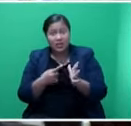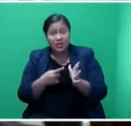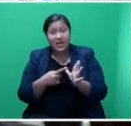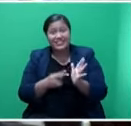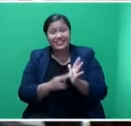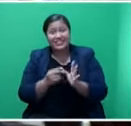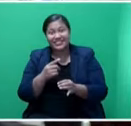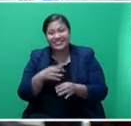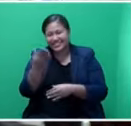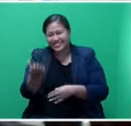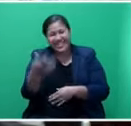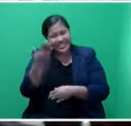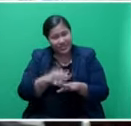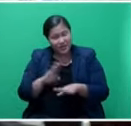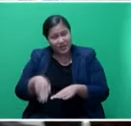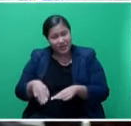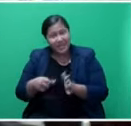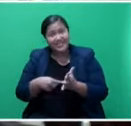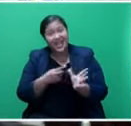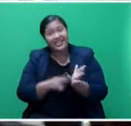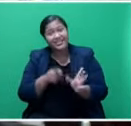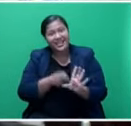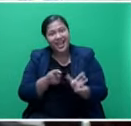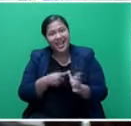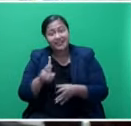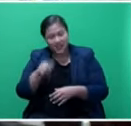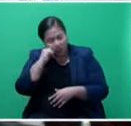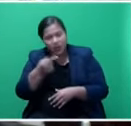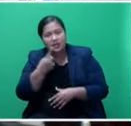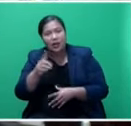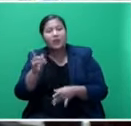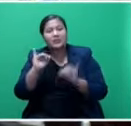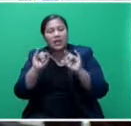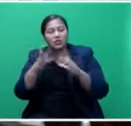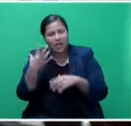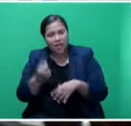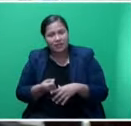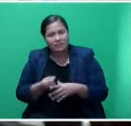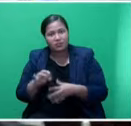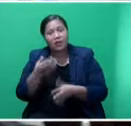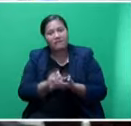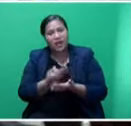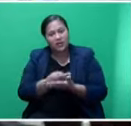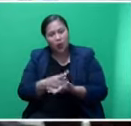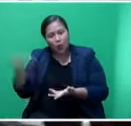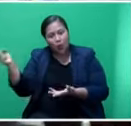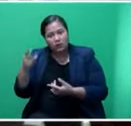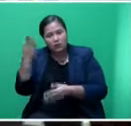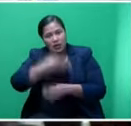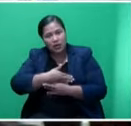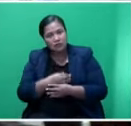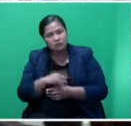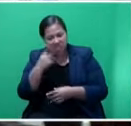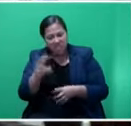those days. And she will tell you that how people abscond from paying. Funds can disappear overnight. They can be moved from their